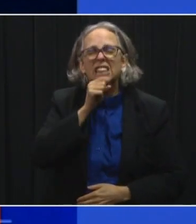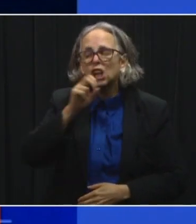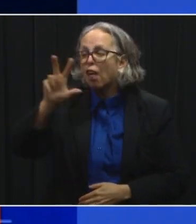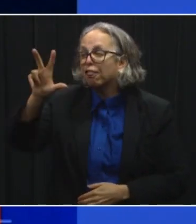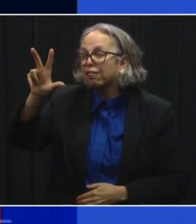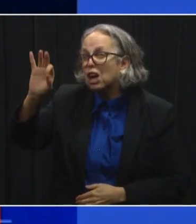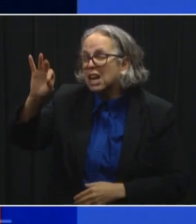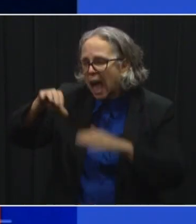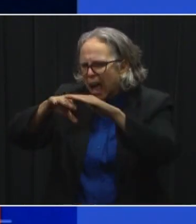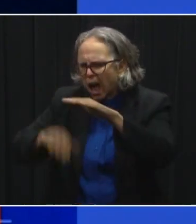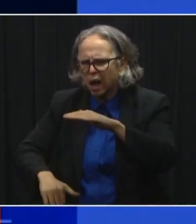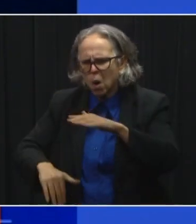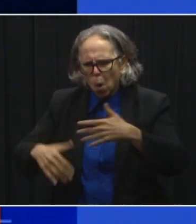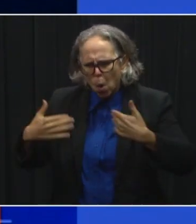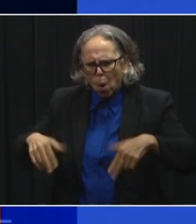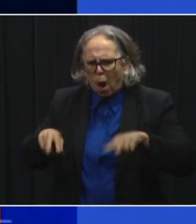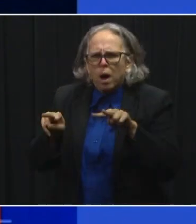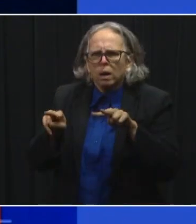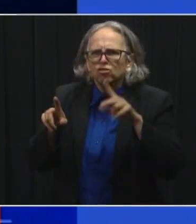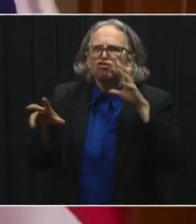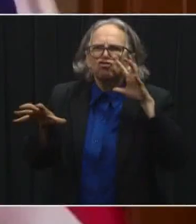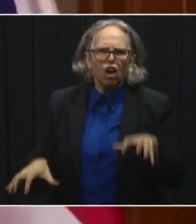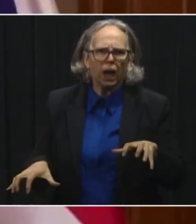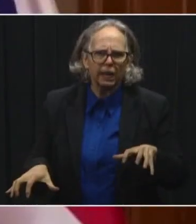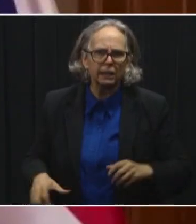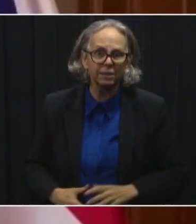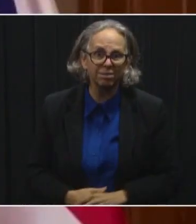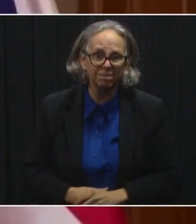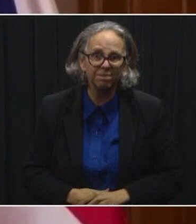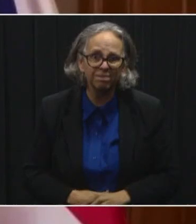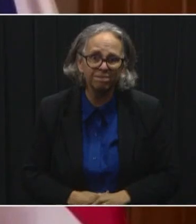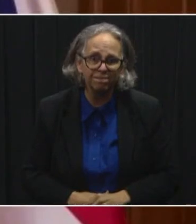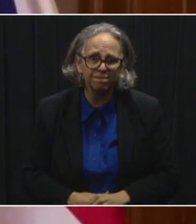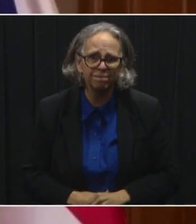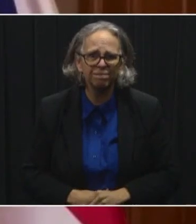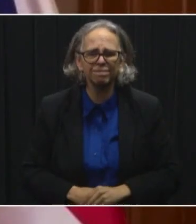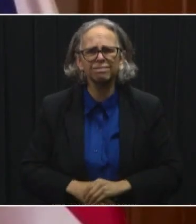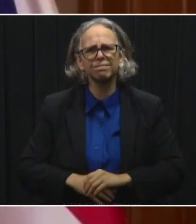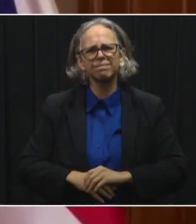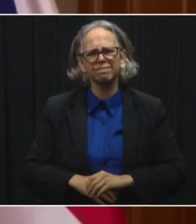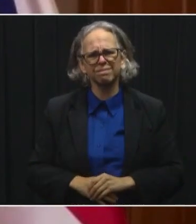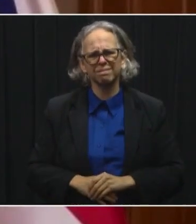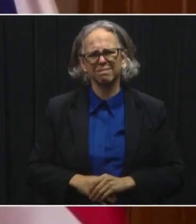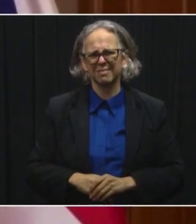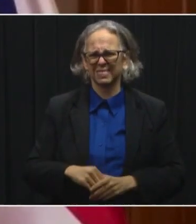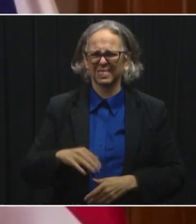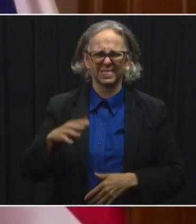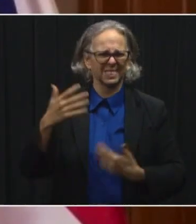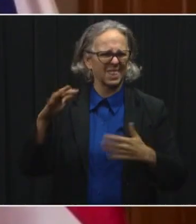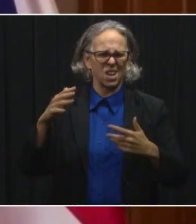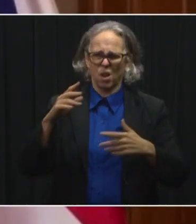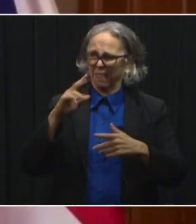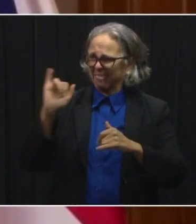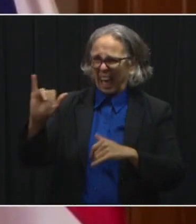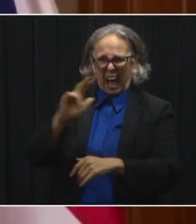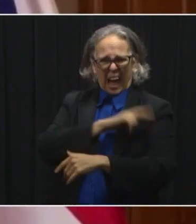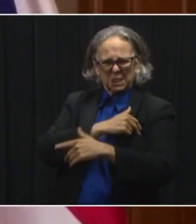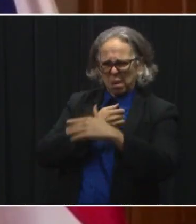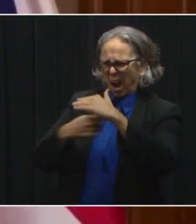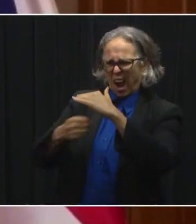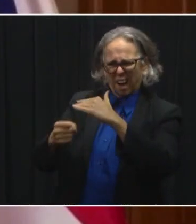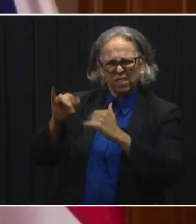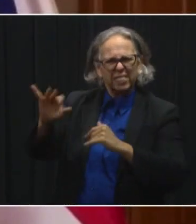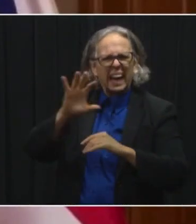were admitted to the hospital that particular week. Now this is the highest number of admissions for COVID in this age group during the entire pandemic,